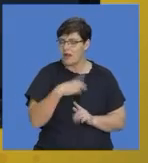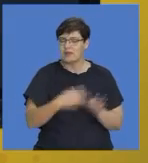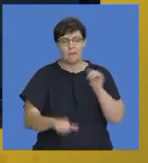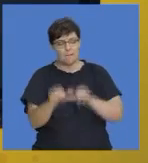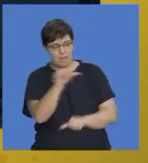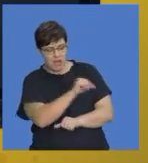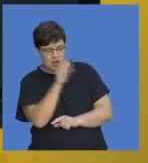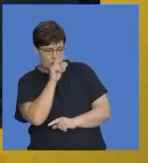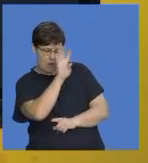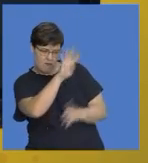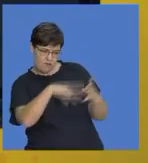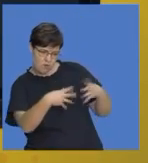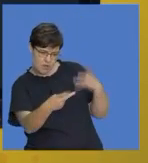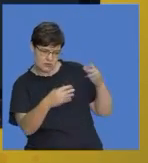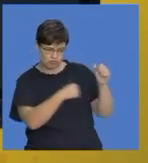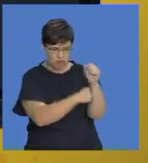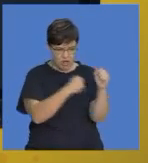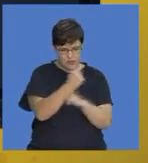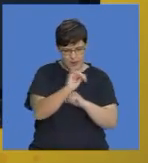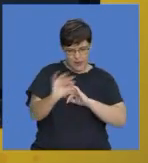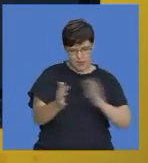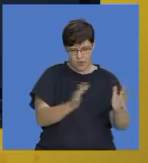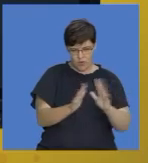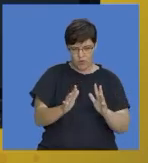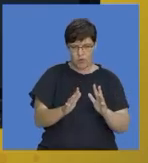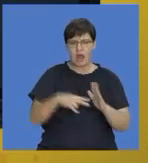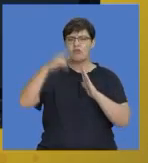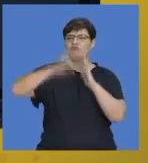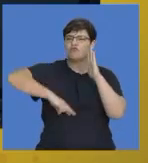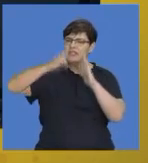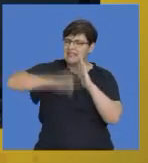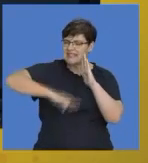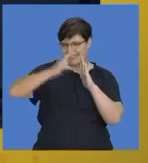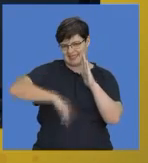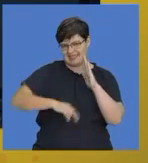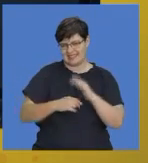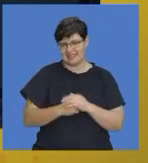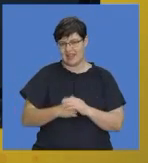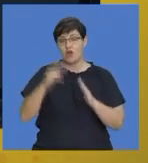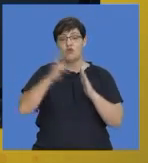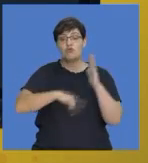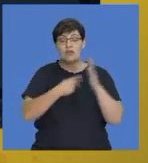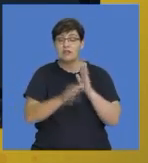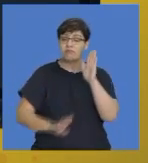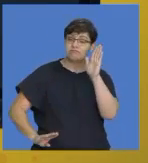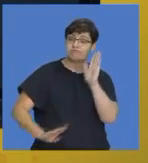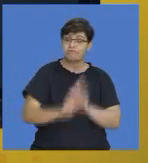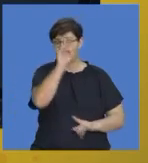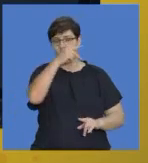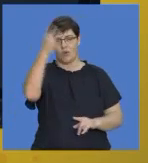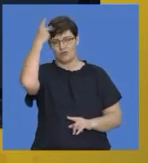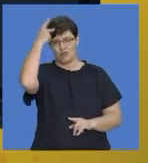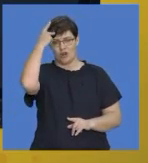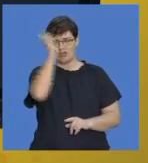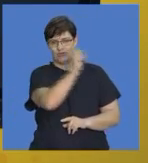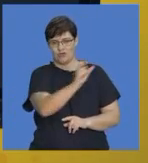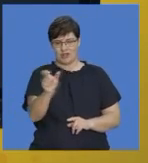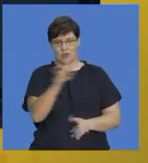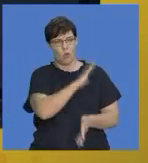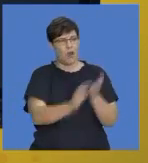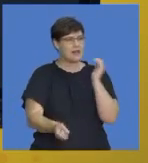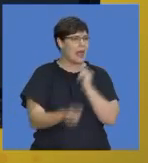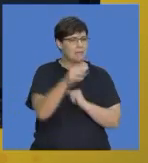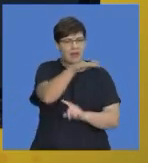and also read reading basically improves your knowledge of what's happening around you it gives you more